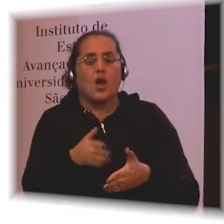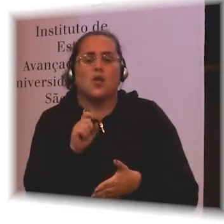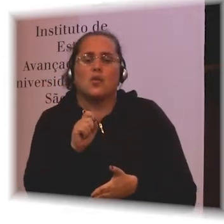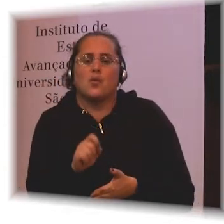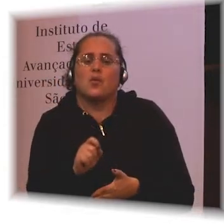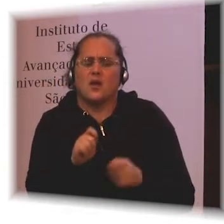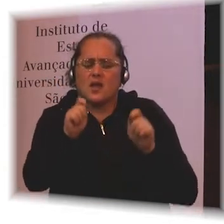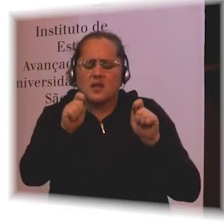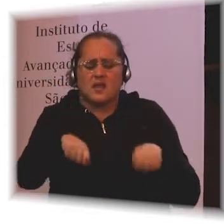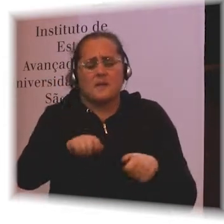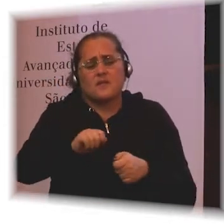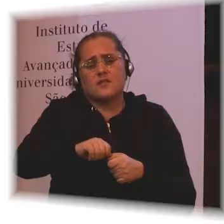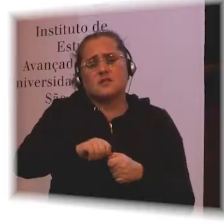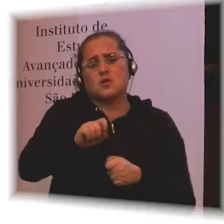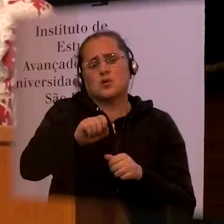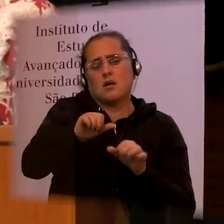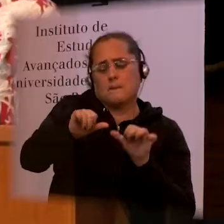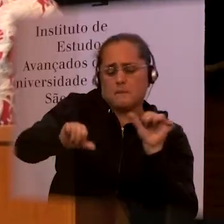Zika syndrome in the family.